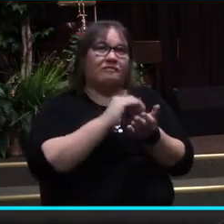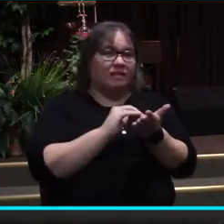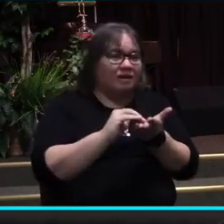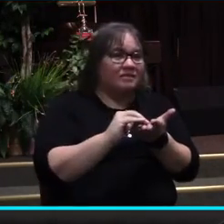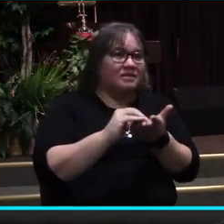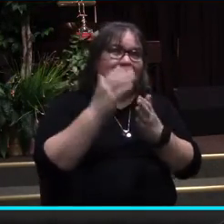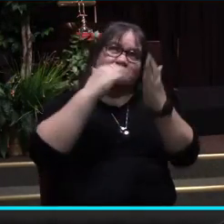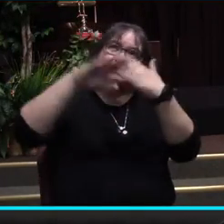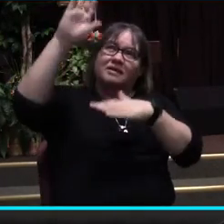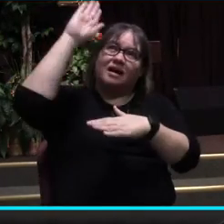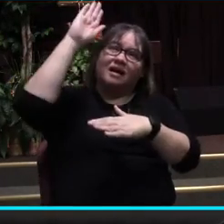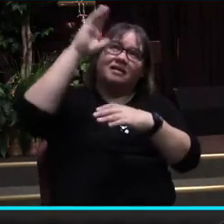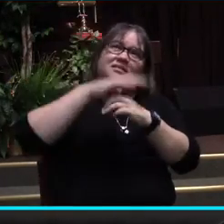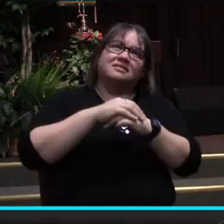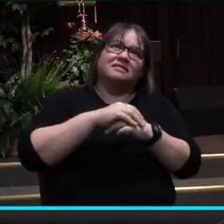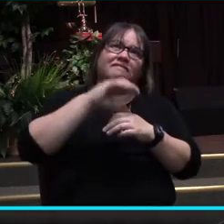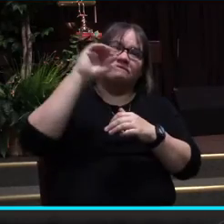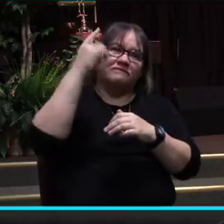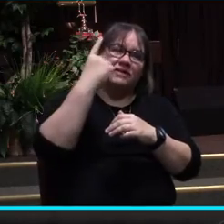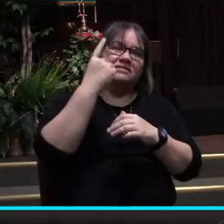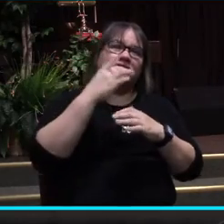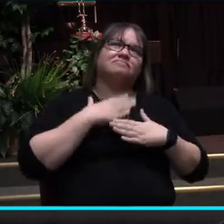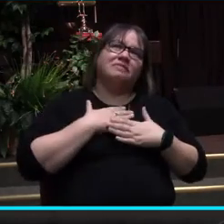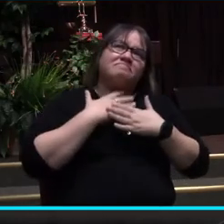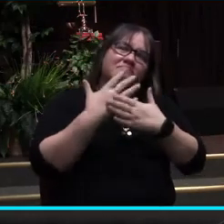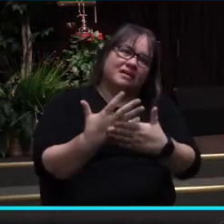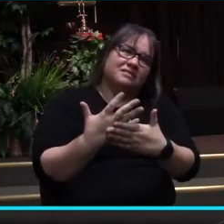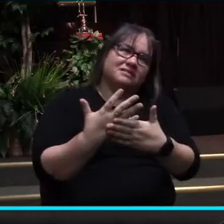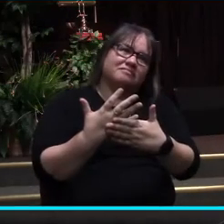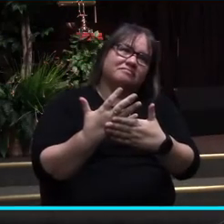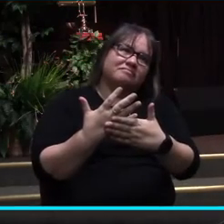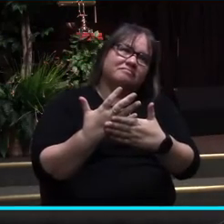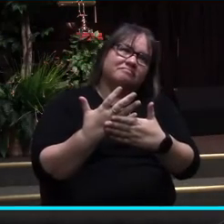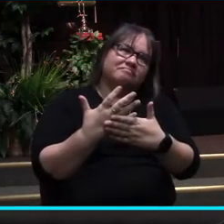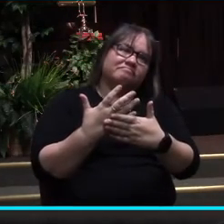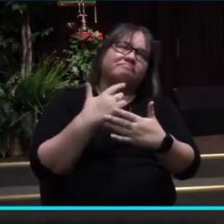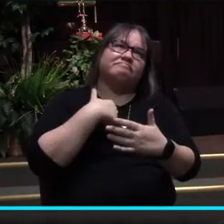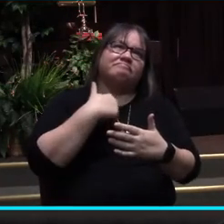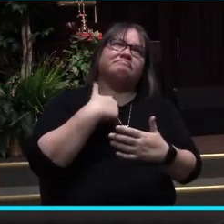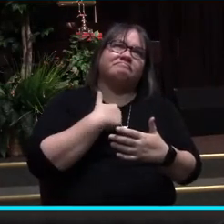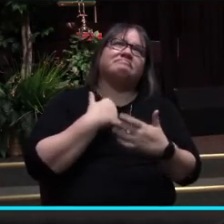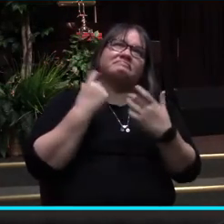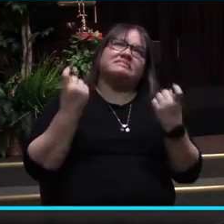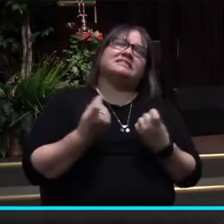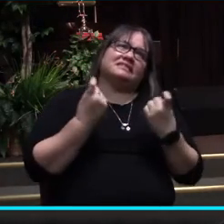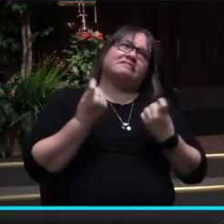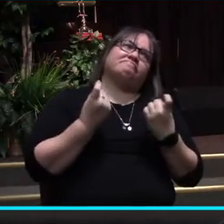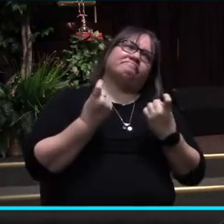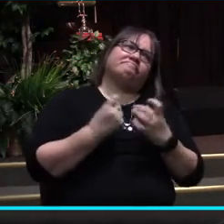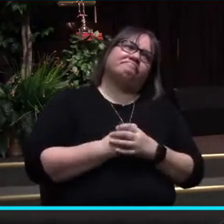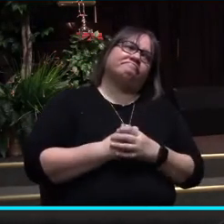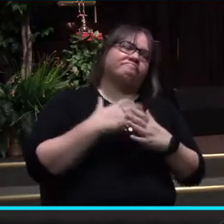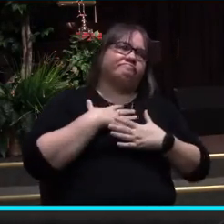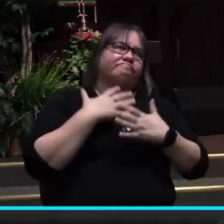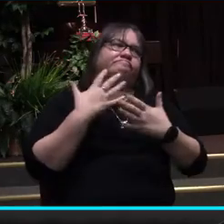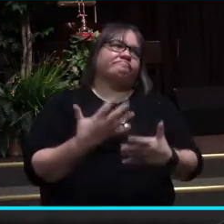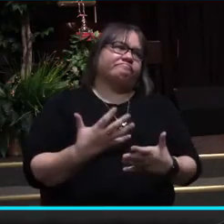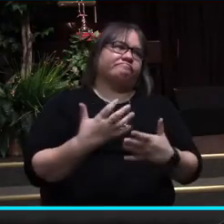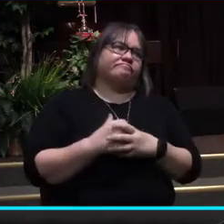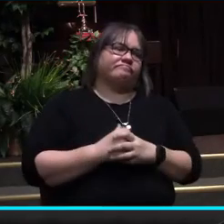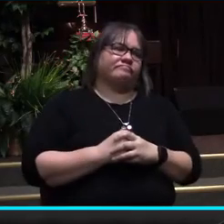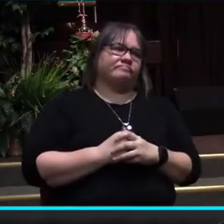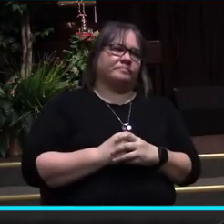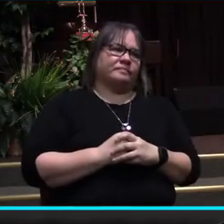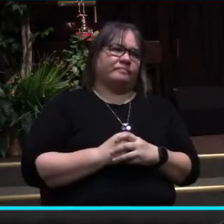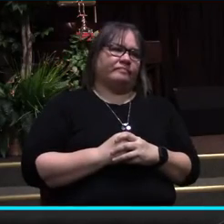you must first of all admit that you have indeed sinned. And that my